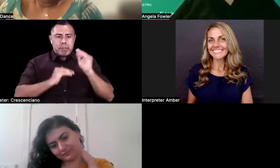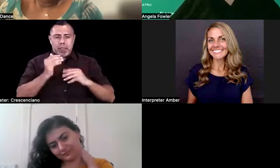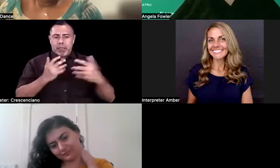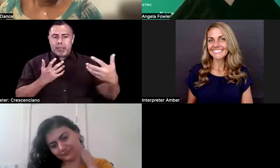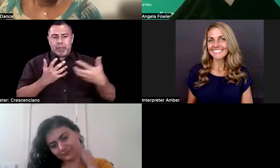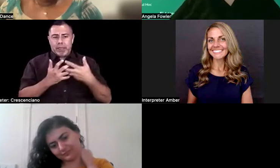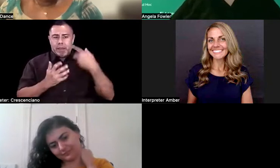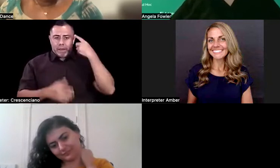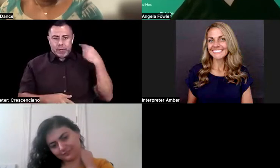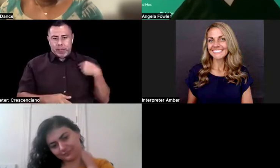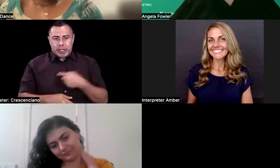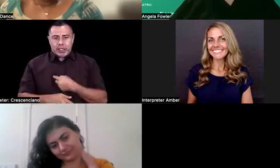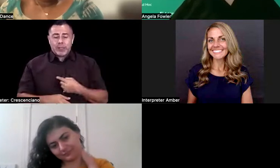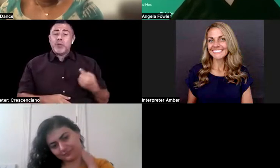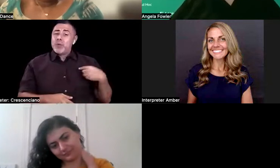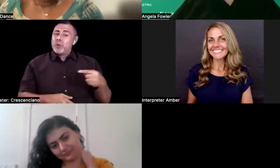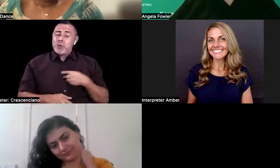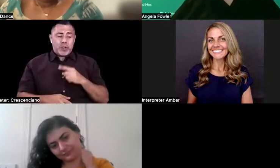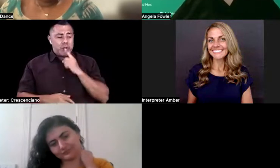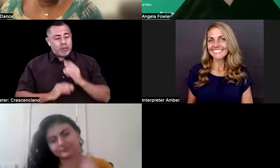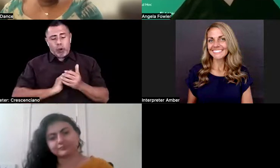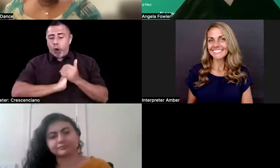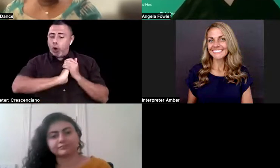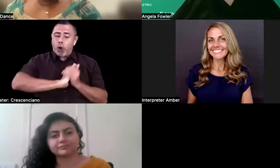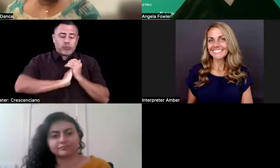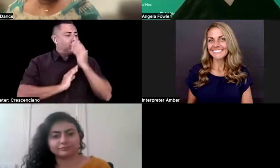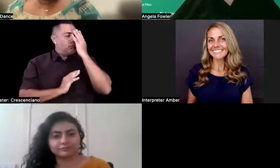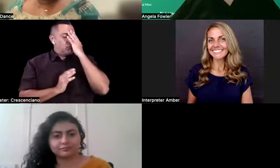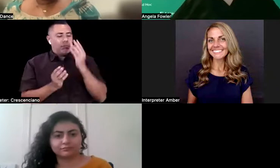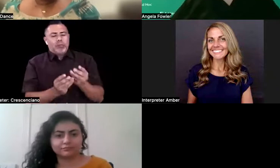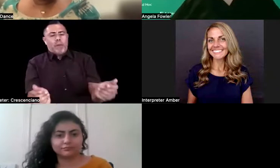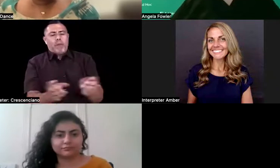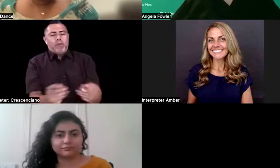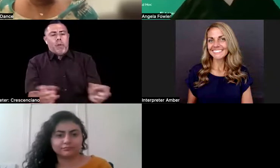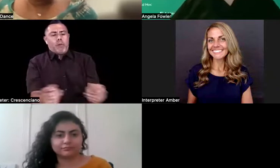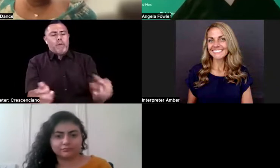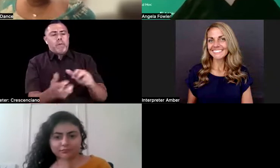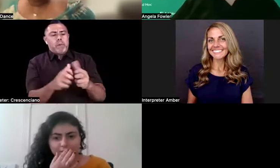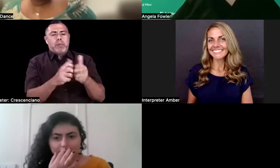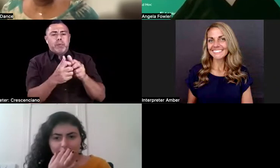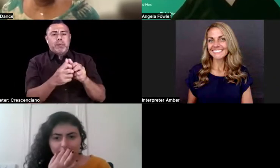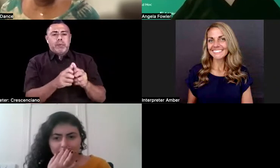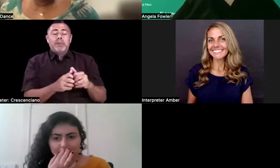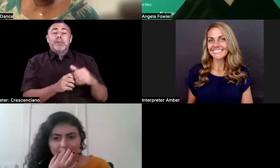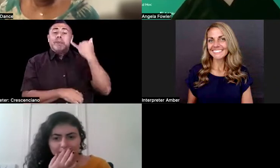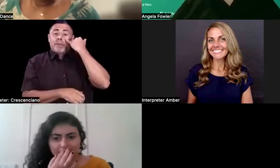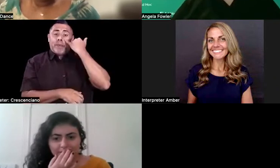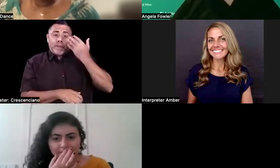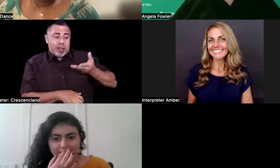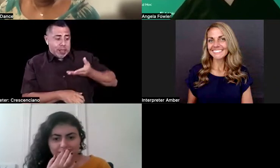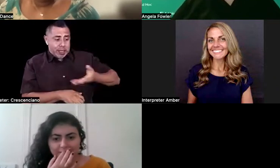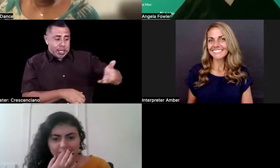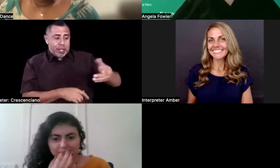we, we as disabled employees are going to solve way more